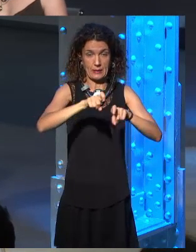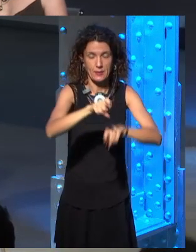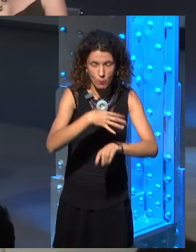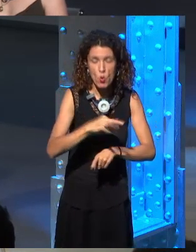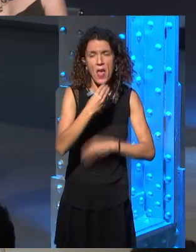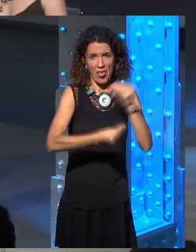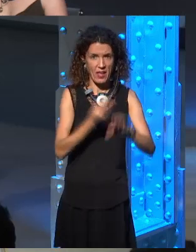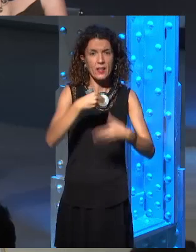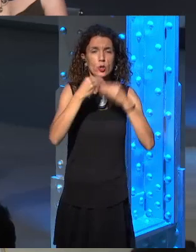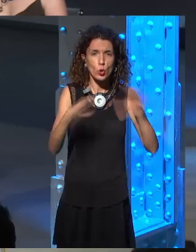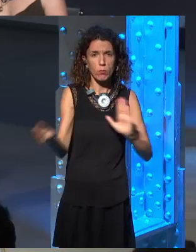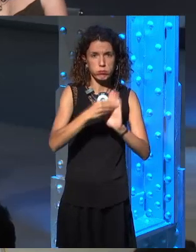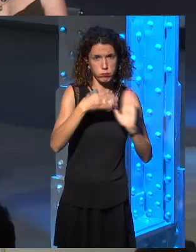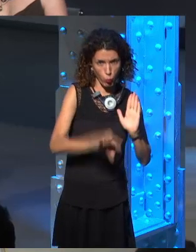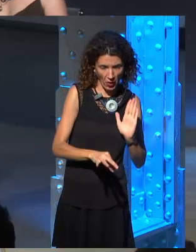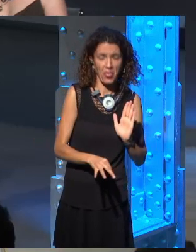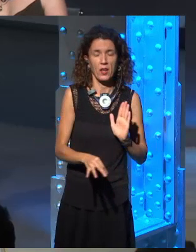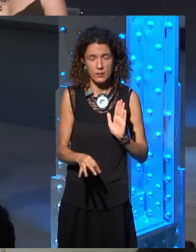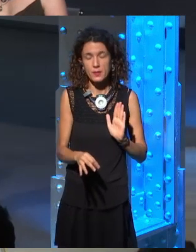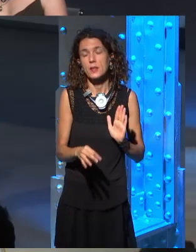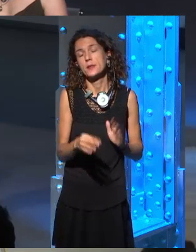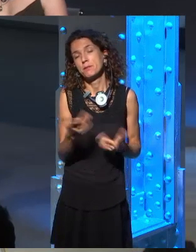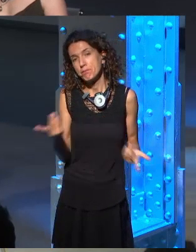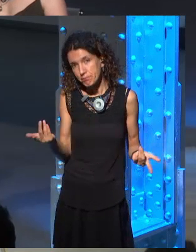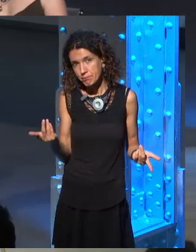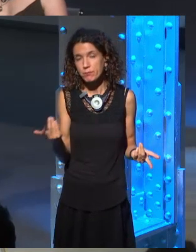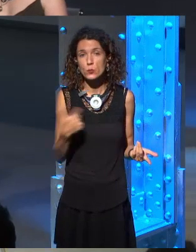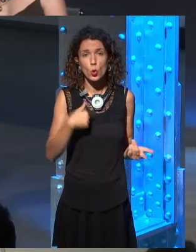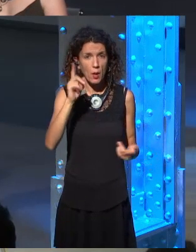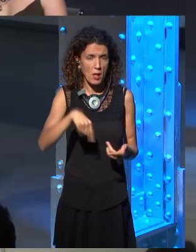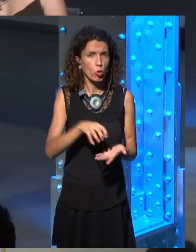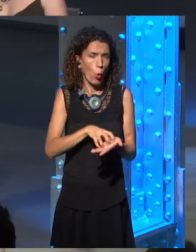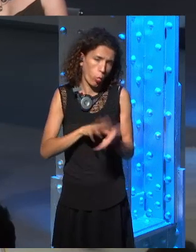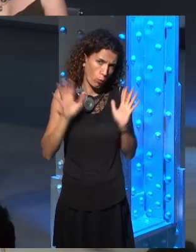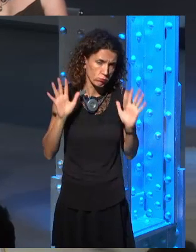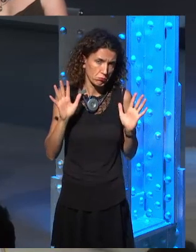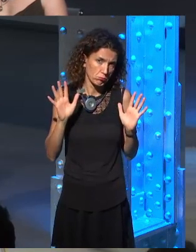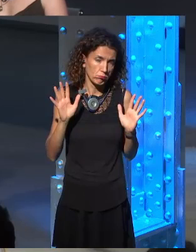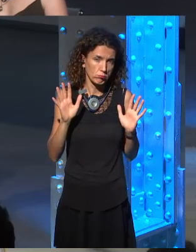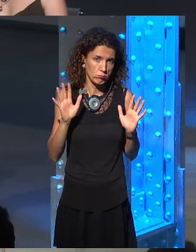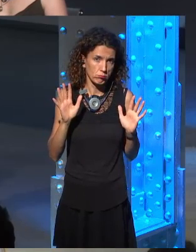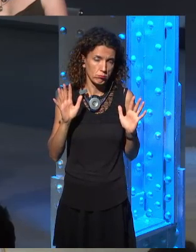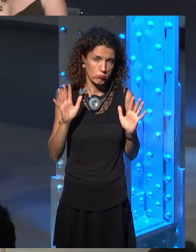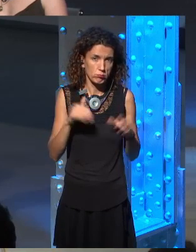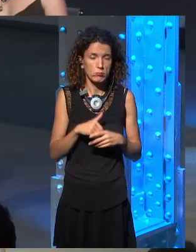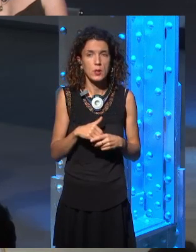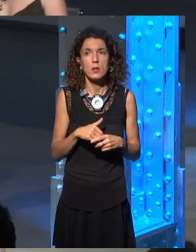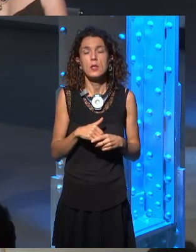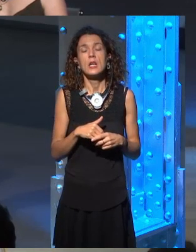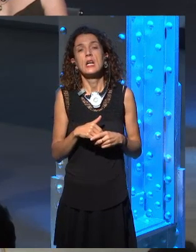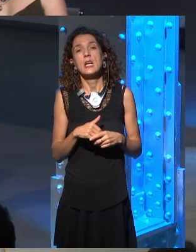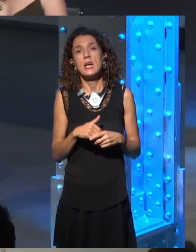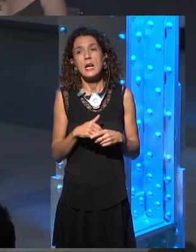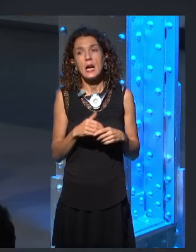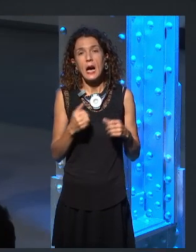I, I'm also dubious that it is, uh, even with the, the, the, the sequences from last season, I,